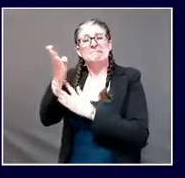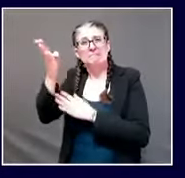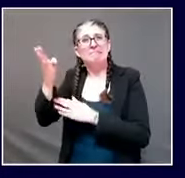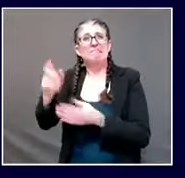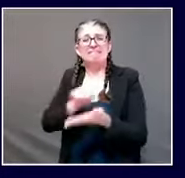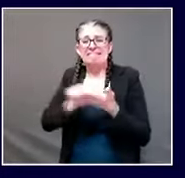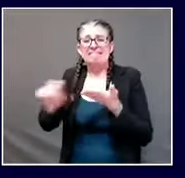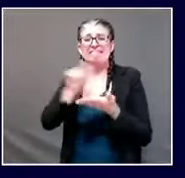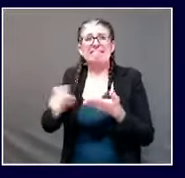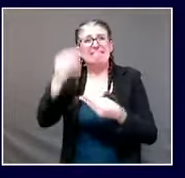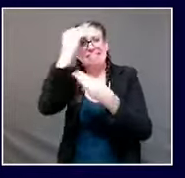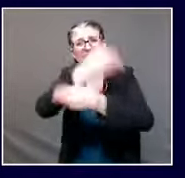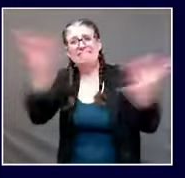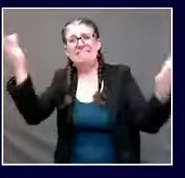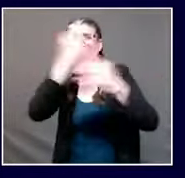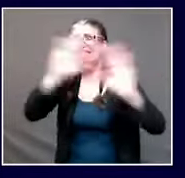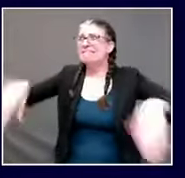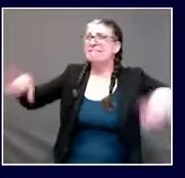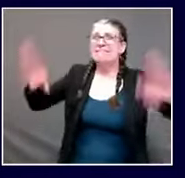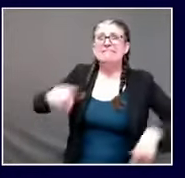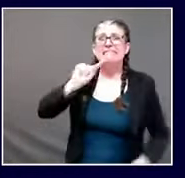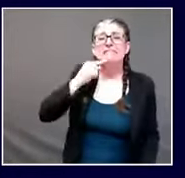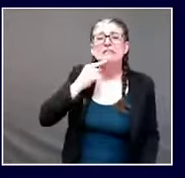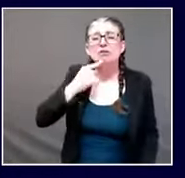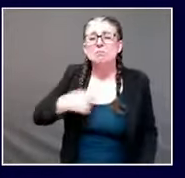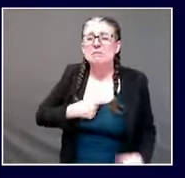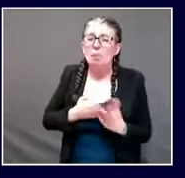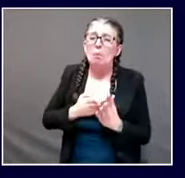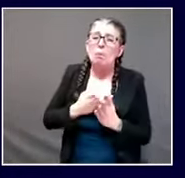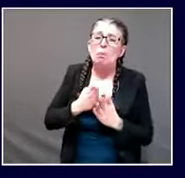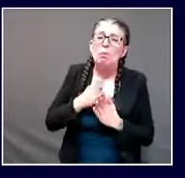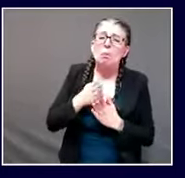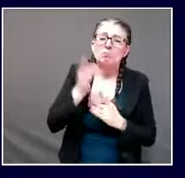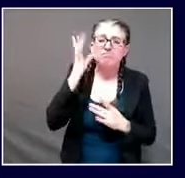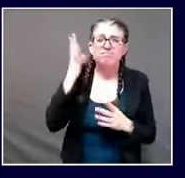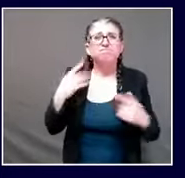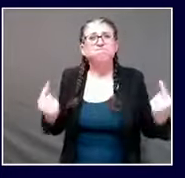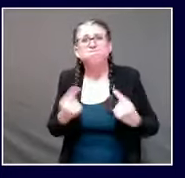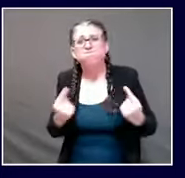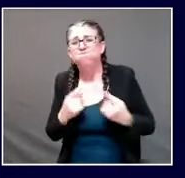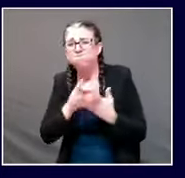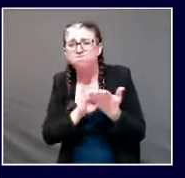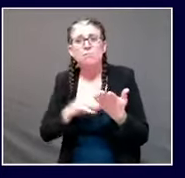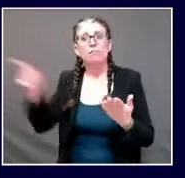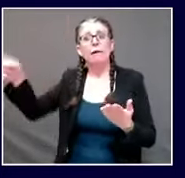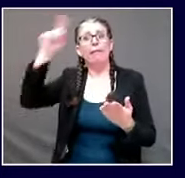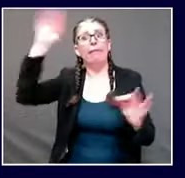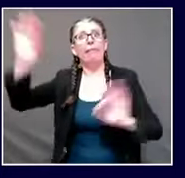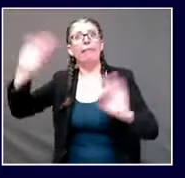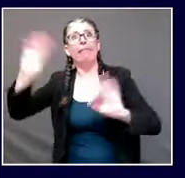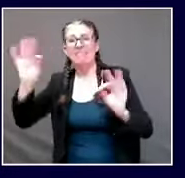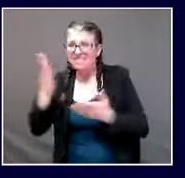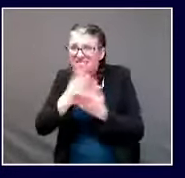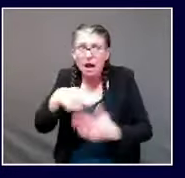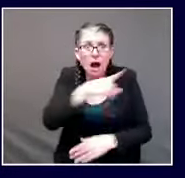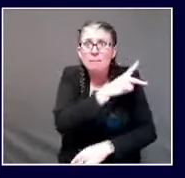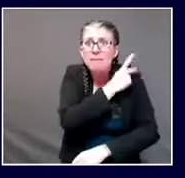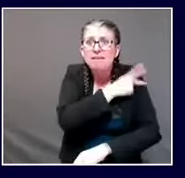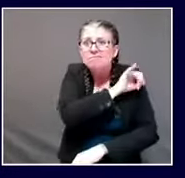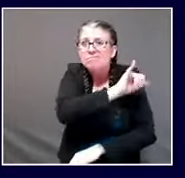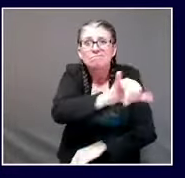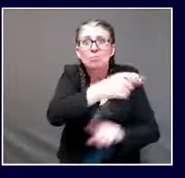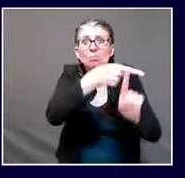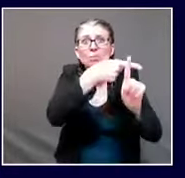days and go home. Others are in the hospital for more than a month. Some don't make it. So it's a waiting game,